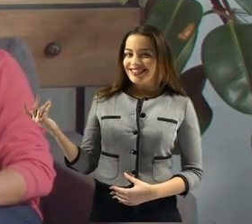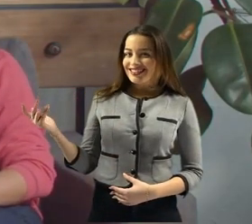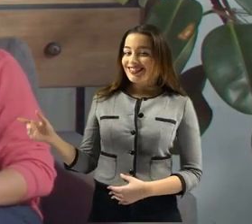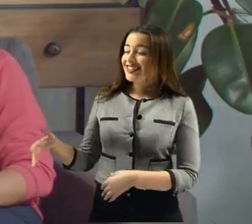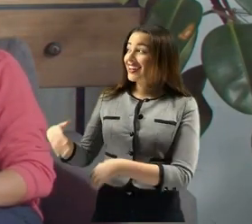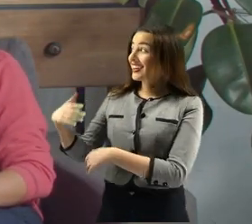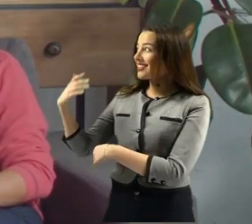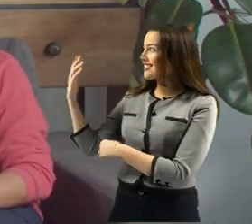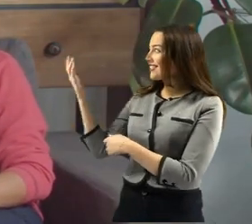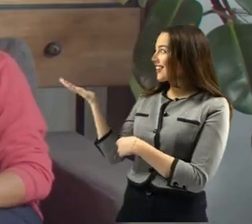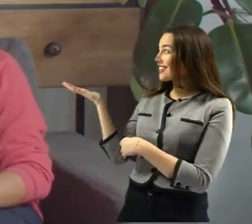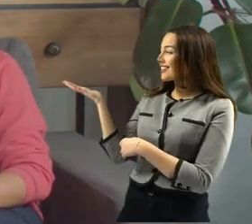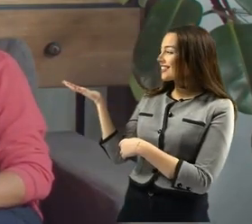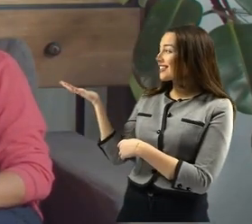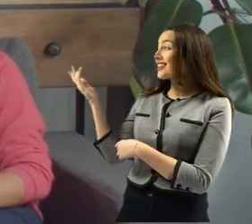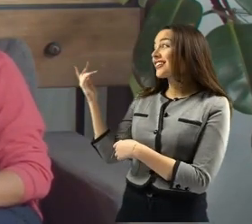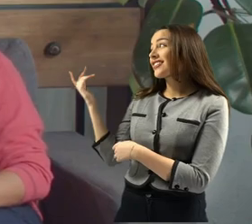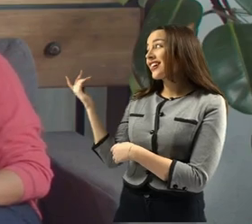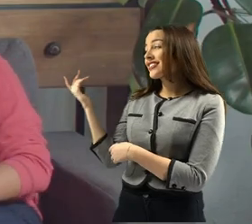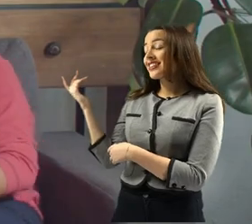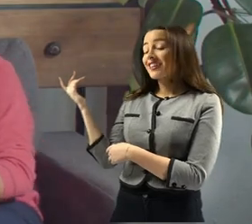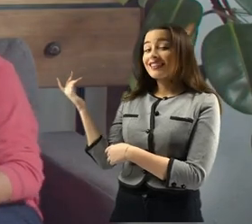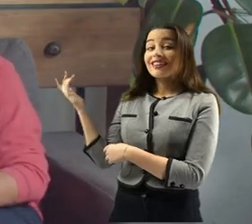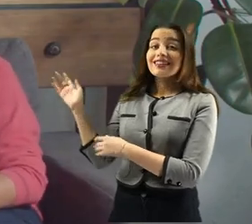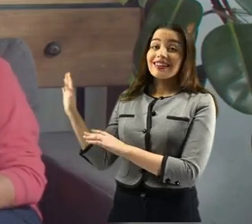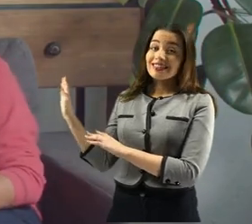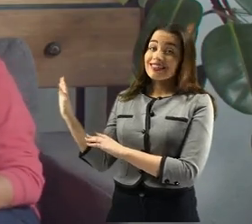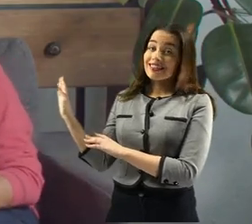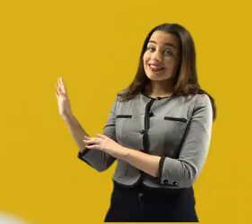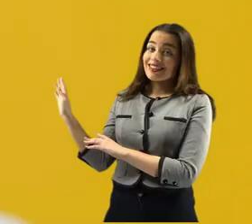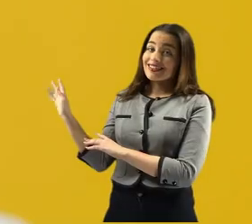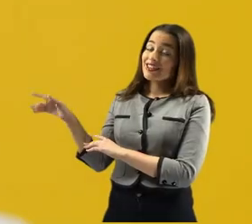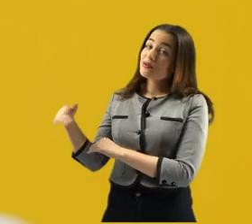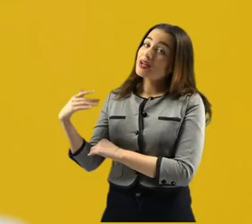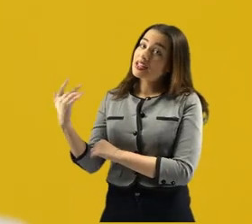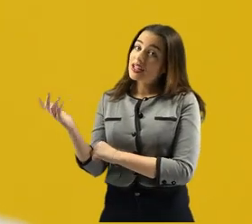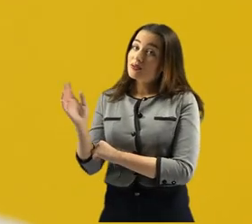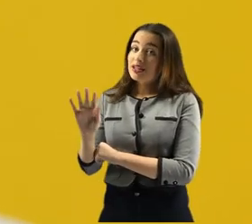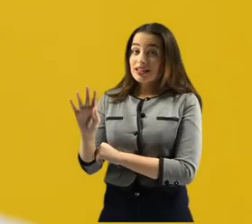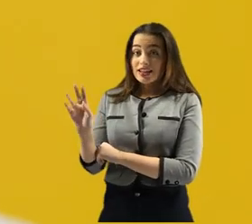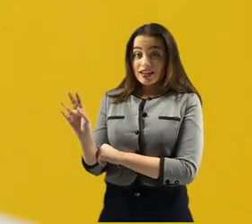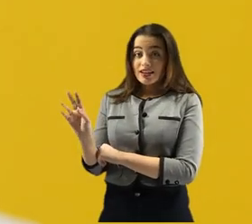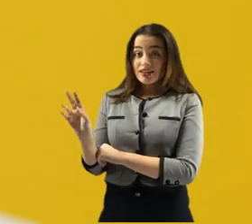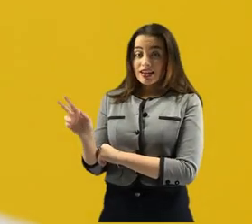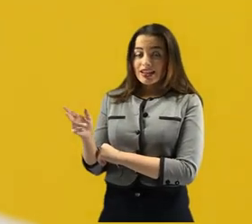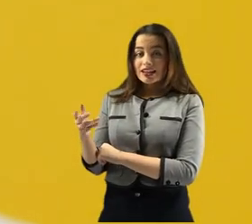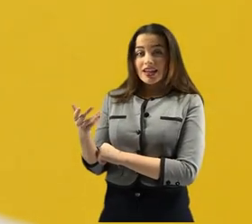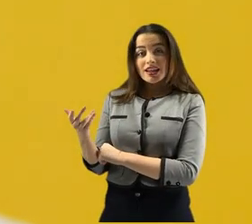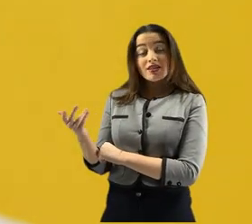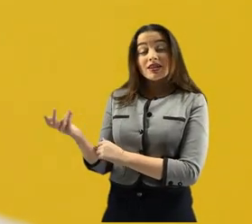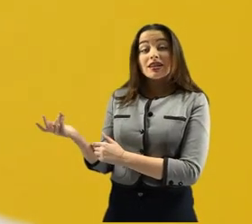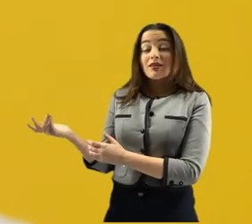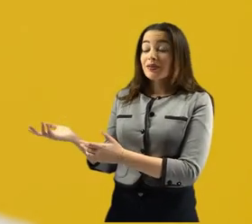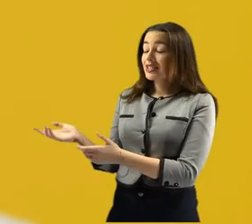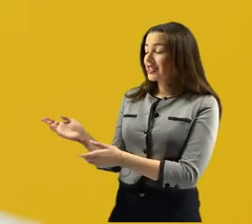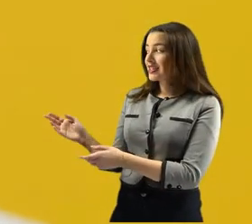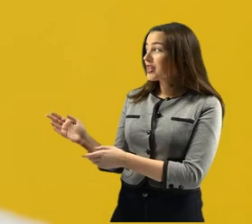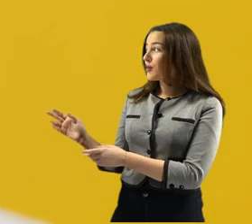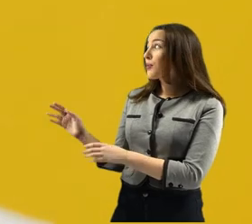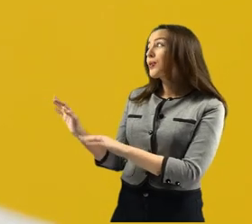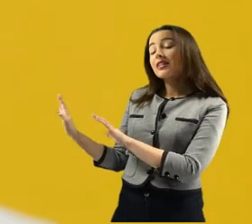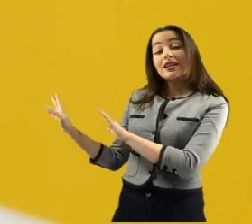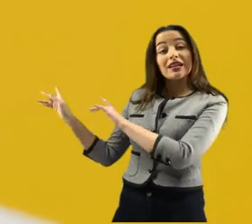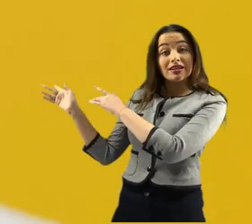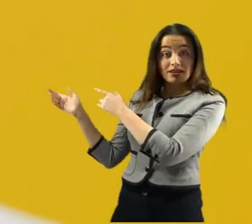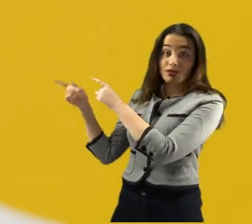field, or better at remembering the layout of a room. What's more, this isn't merely a compensatory mechanism for the lack of auditory